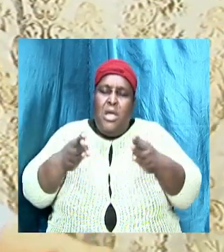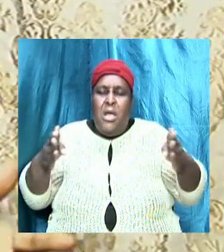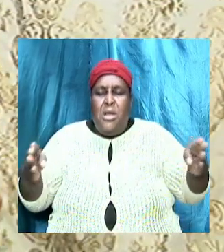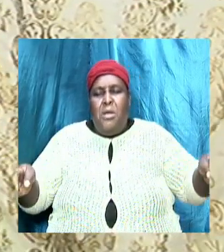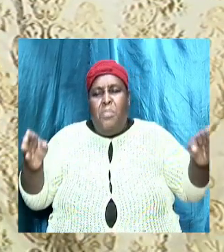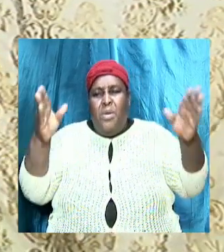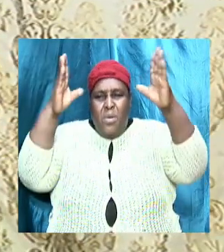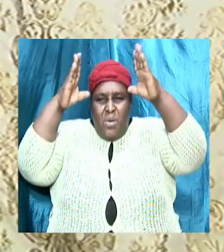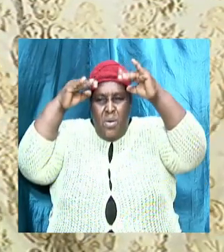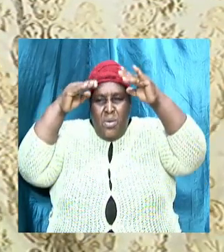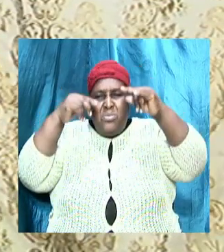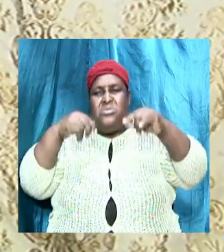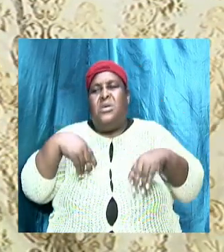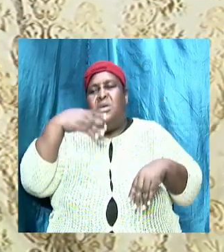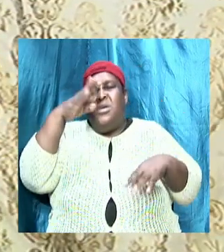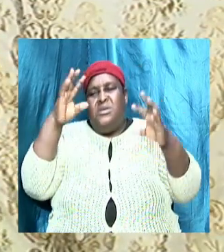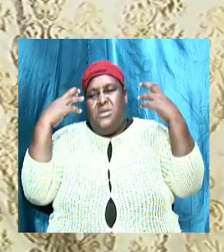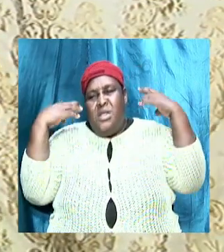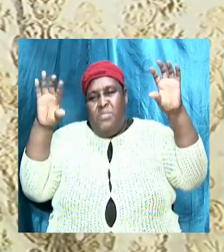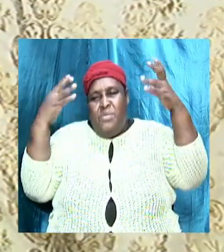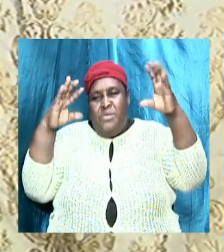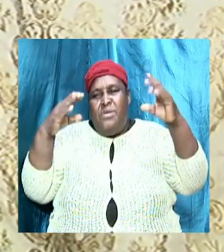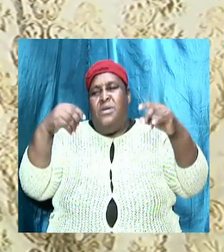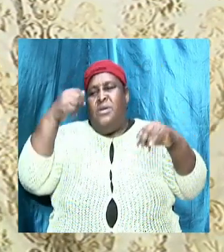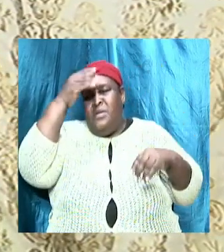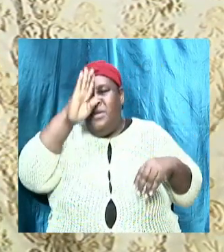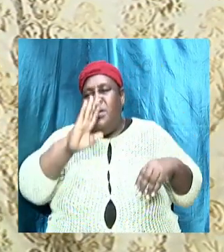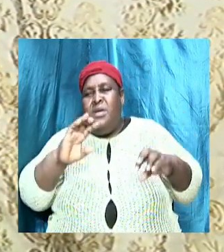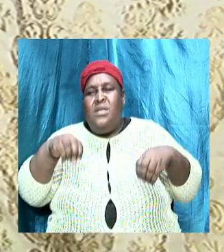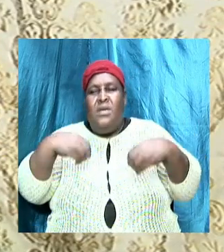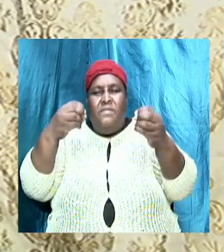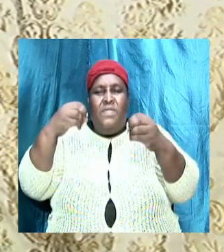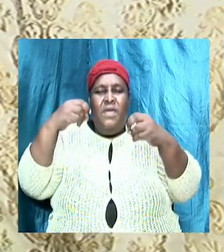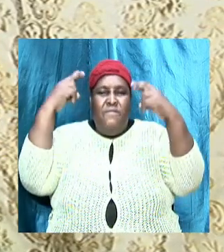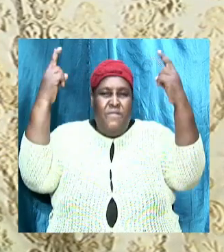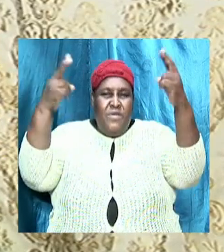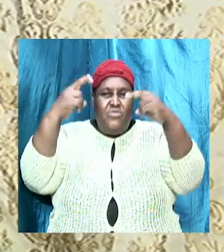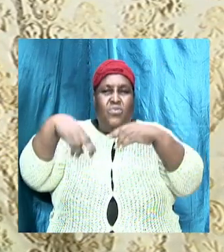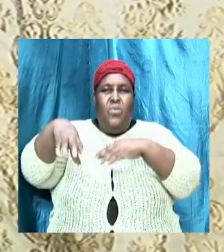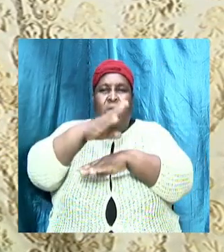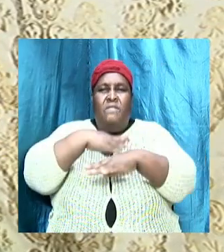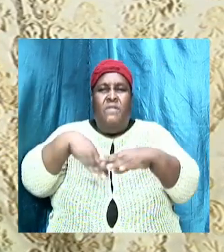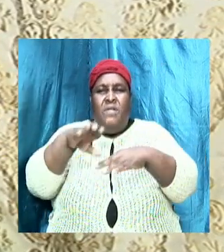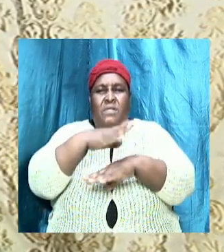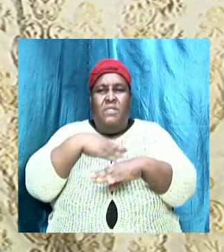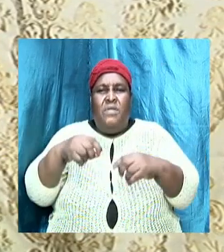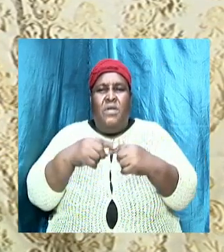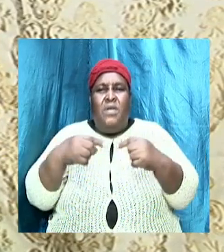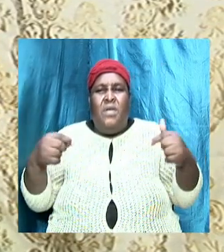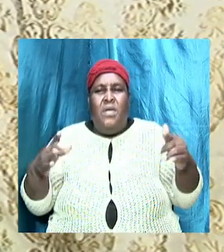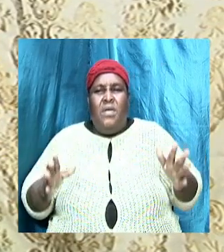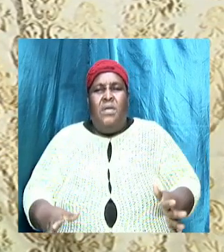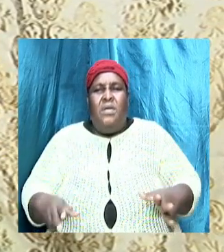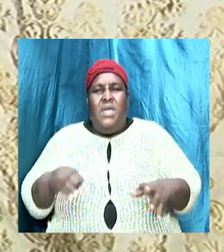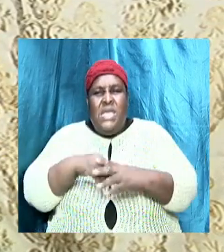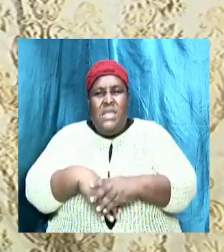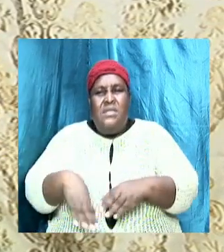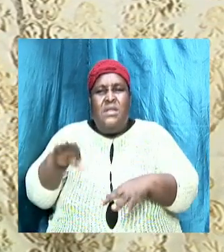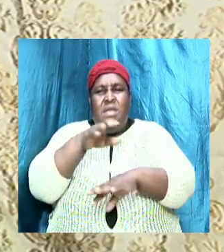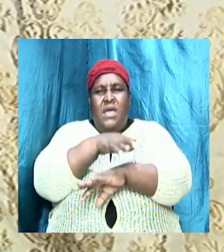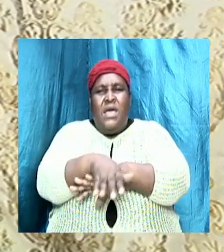them victory over their opponents not knowing that in the night